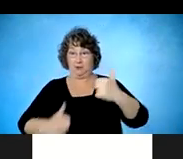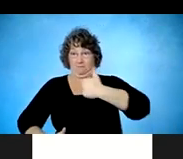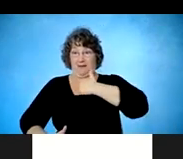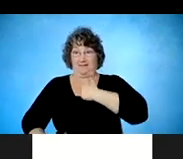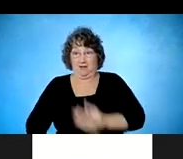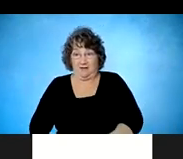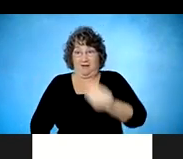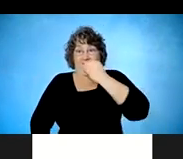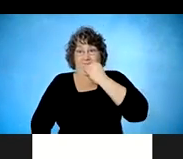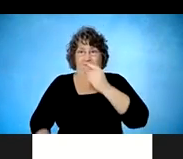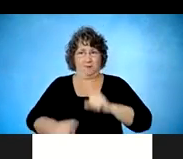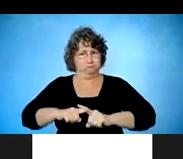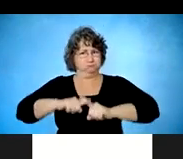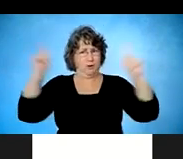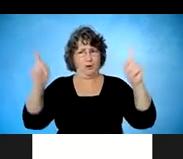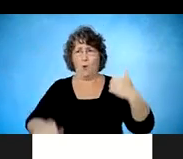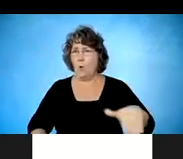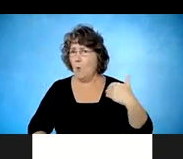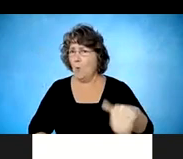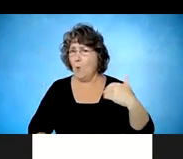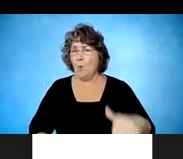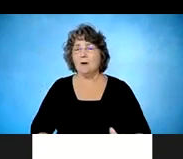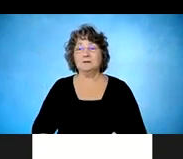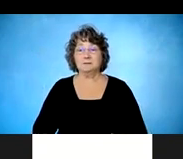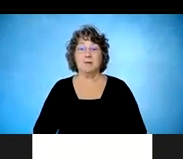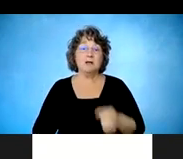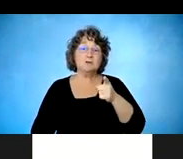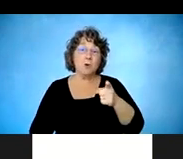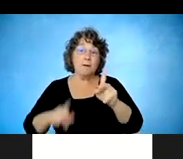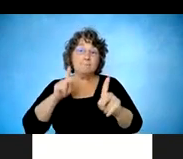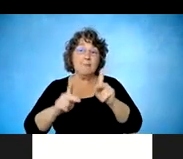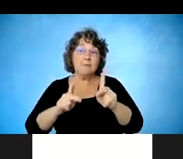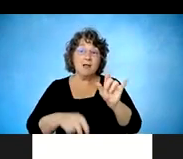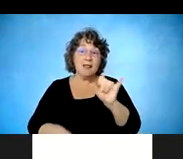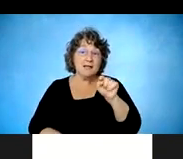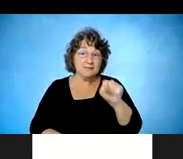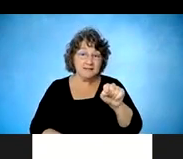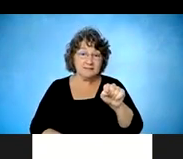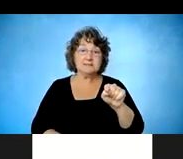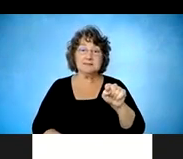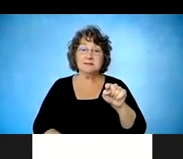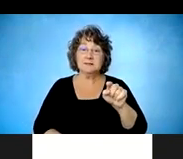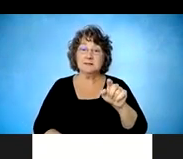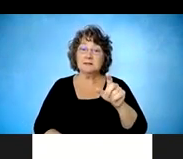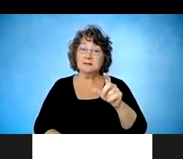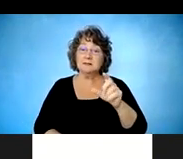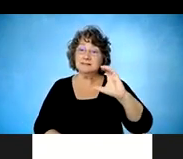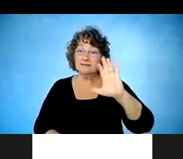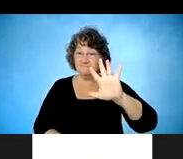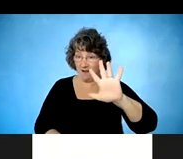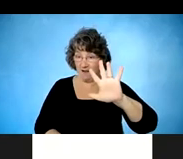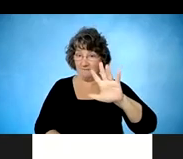tetraplegia, they may require assistance for transfers because they don't have the upper body strength. However,